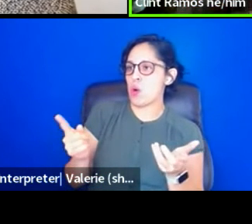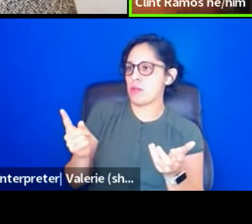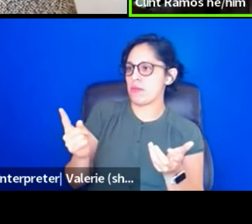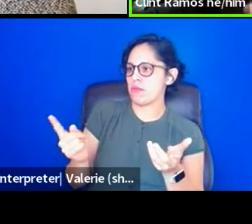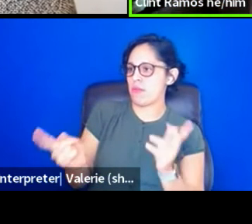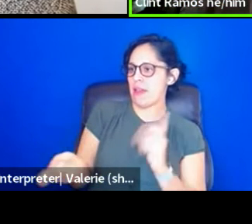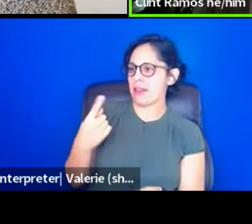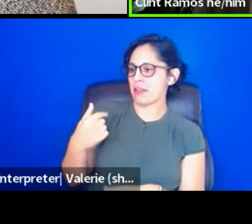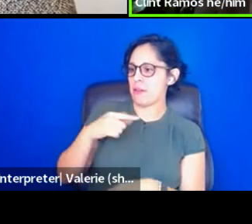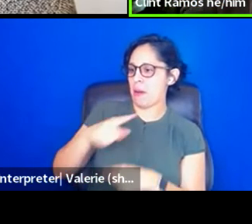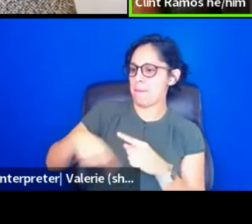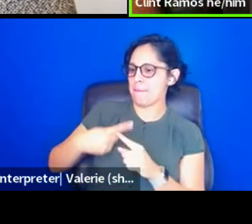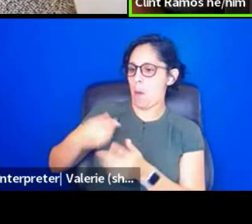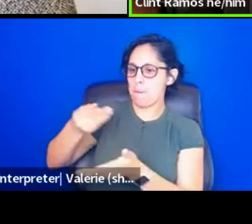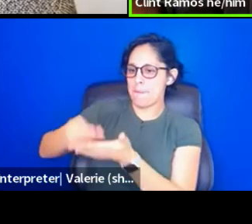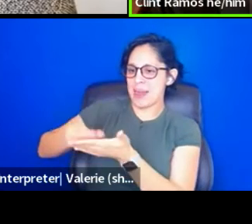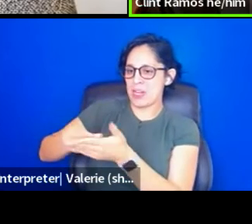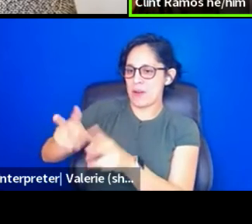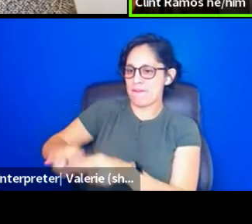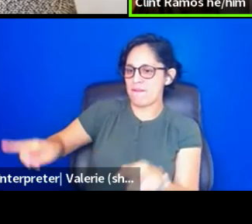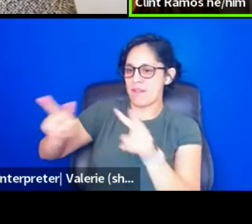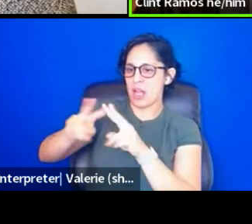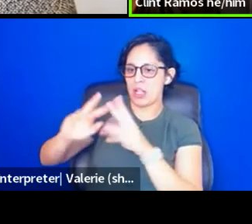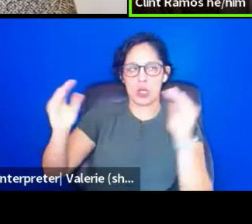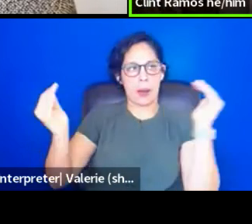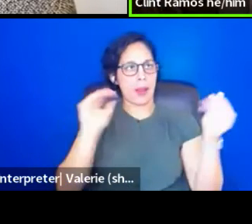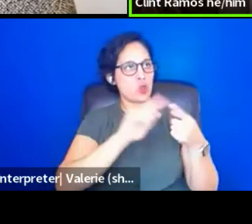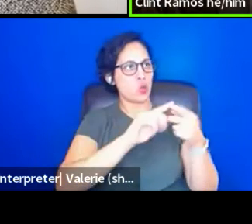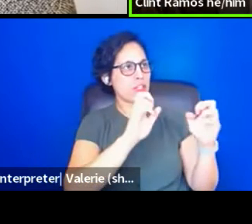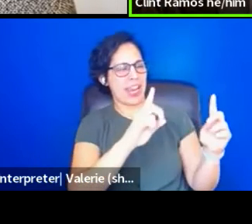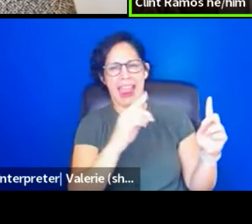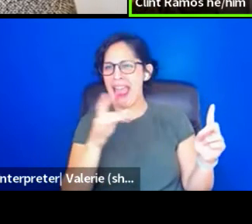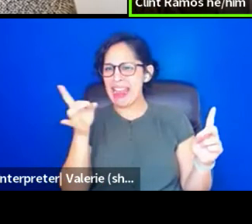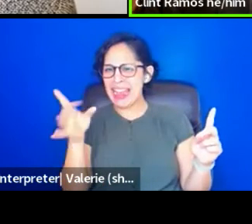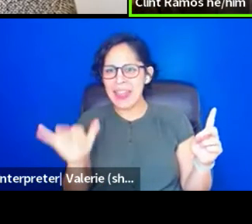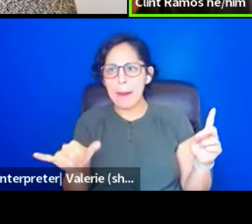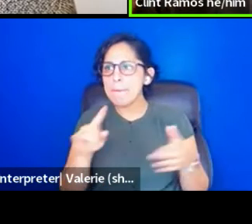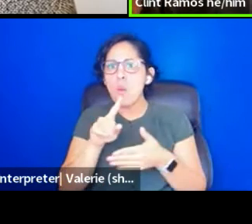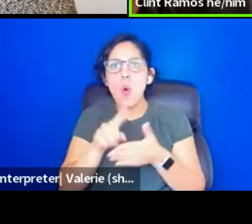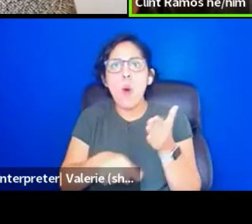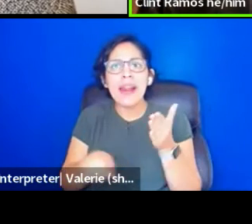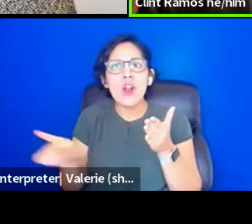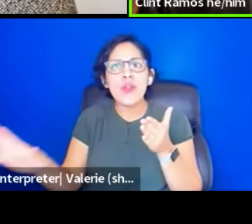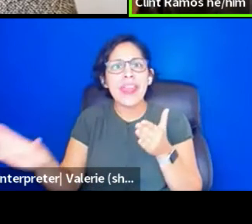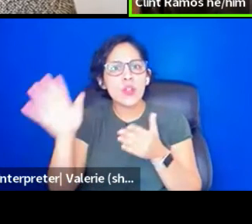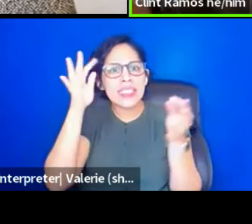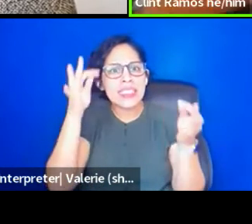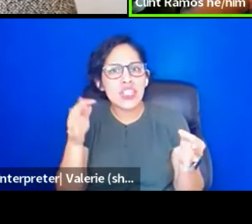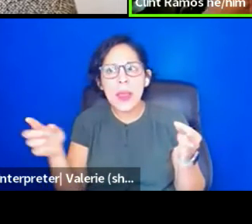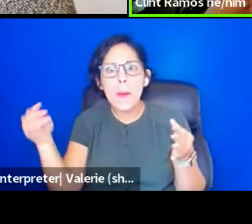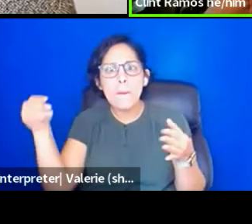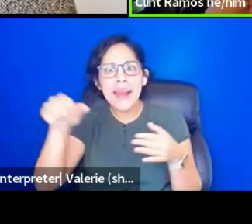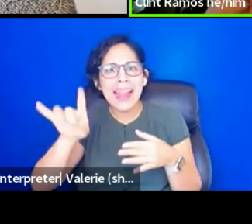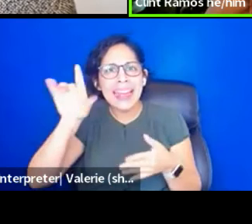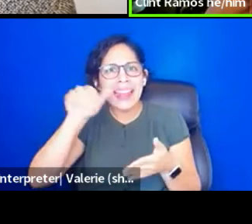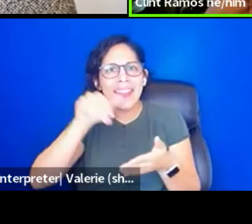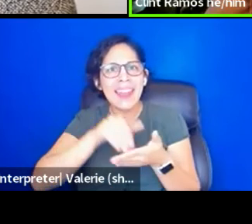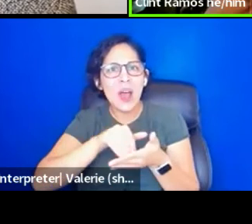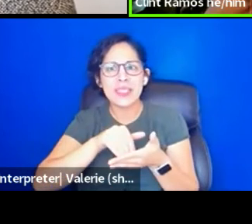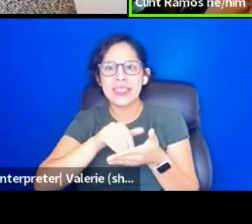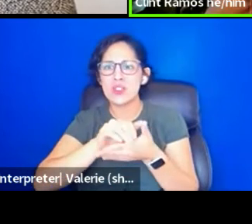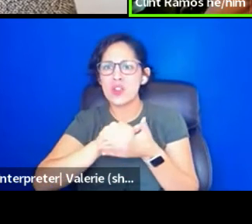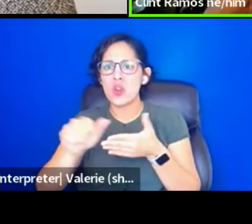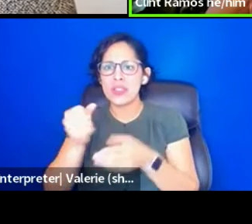value versus education, but what are their choices? They're paying 80 grand a year. Of course, they're going to ask me